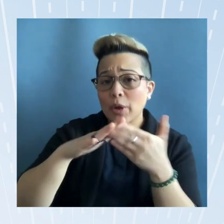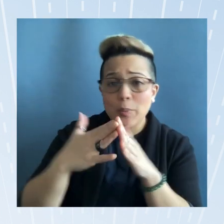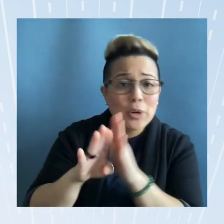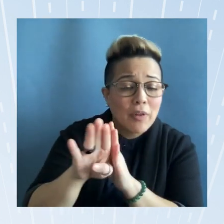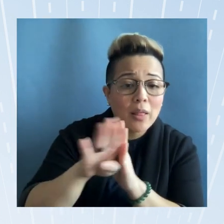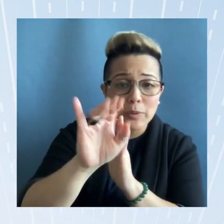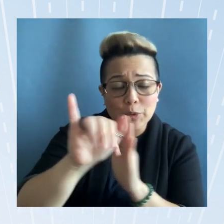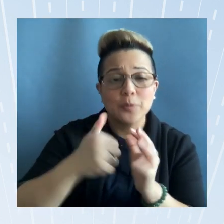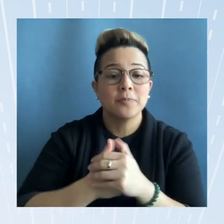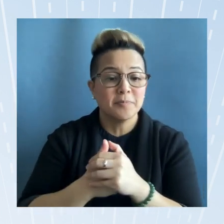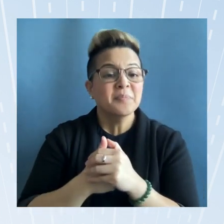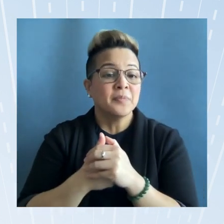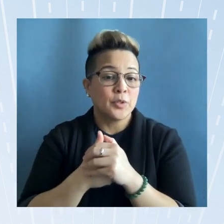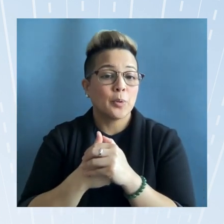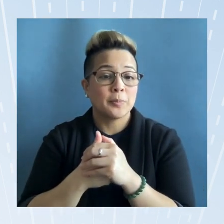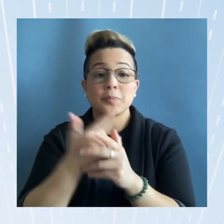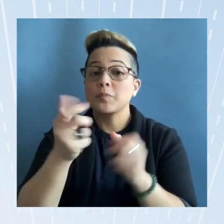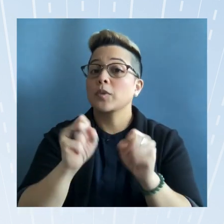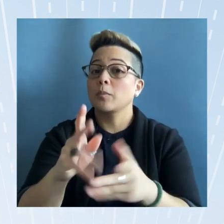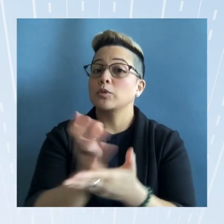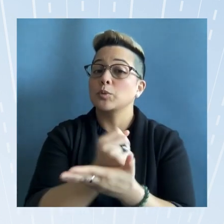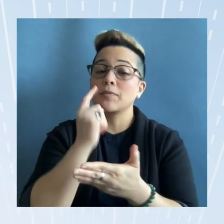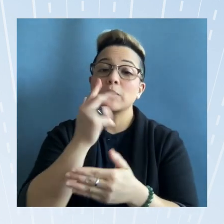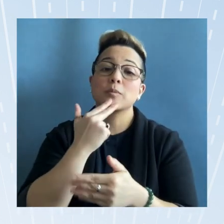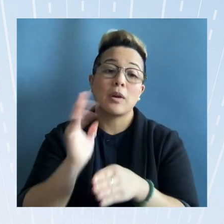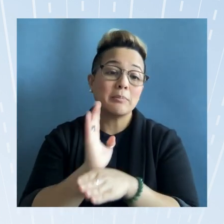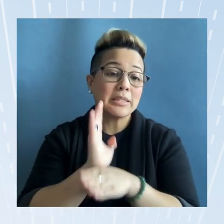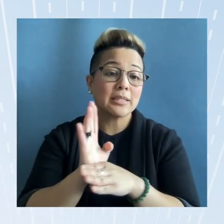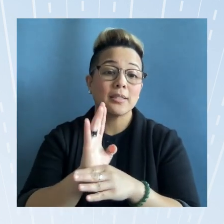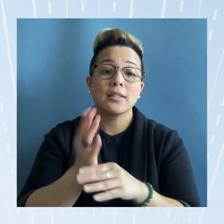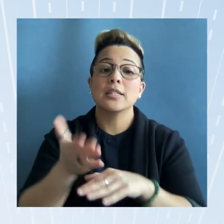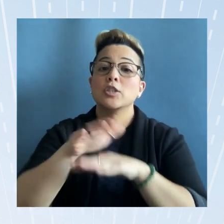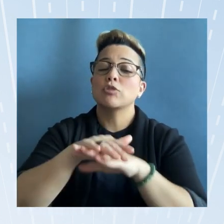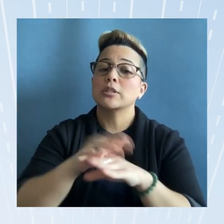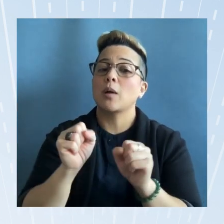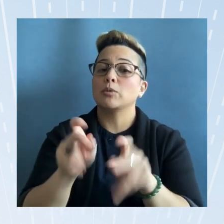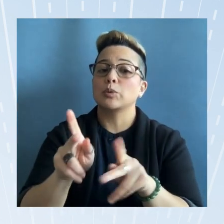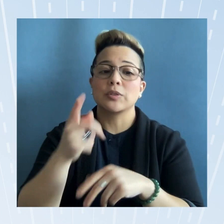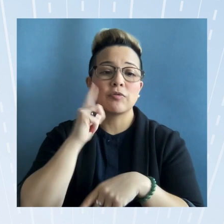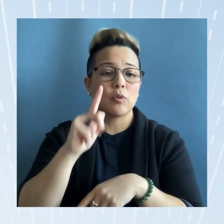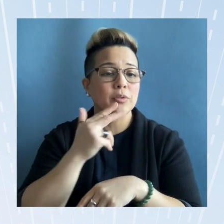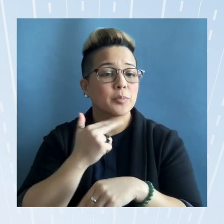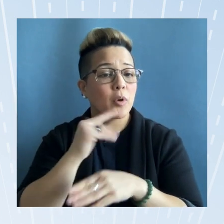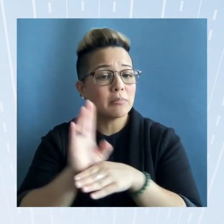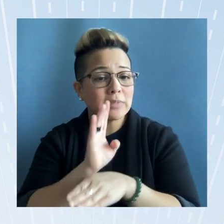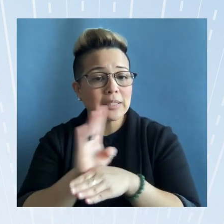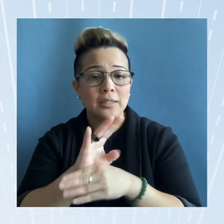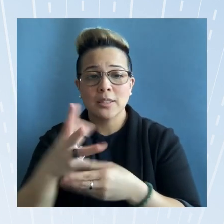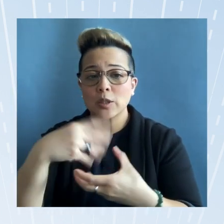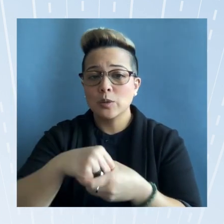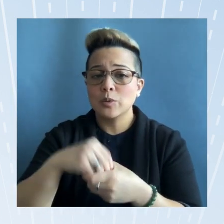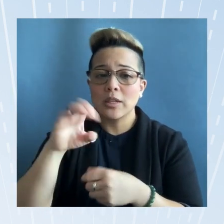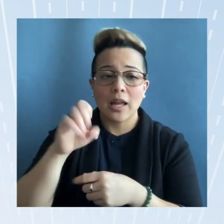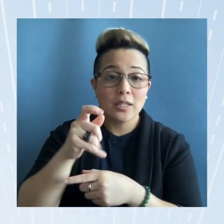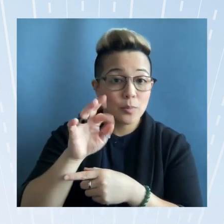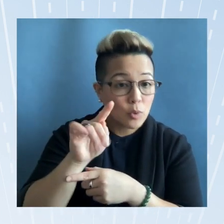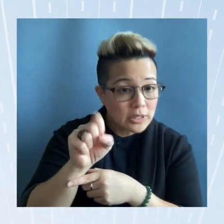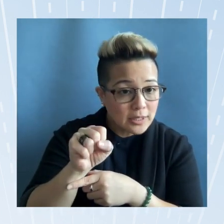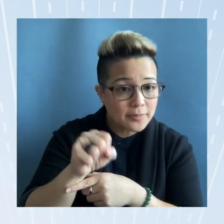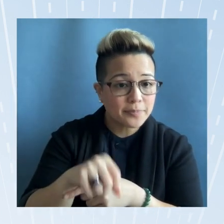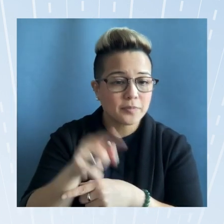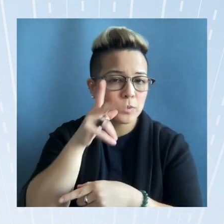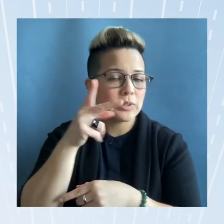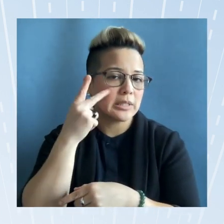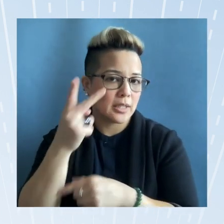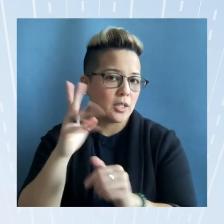so opportunities for small business increase increasing opportunities for small businesses including exports you'll see